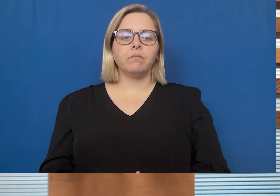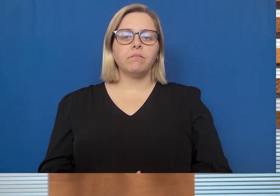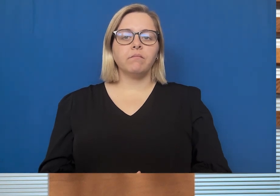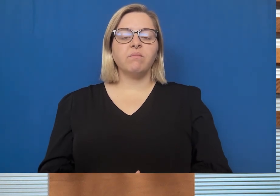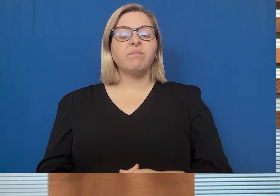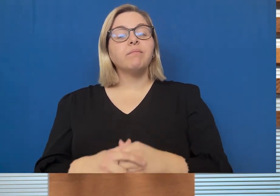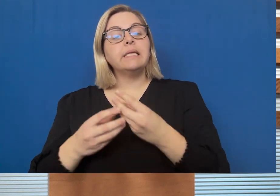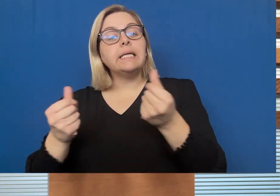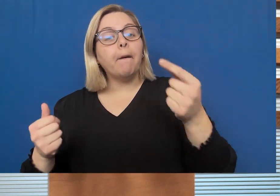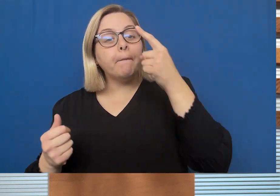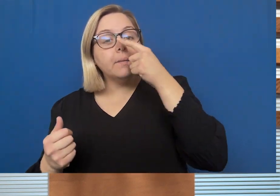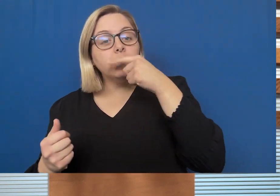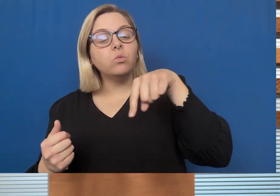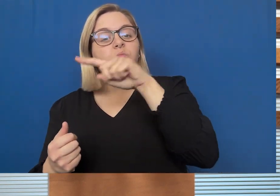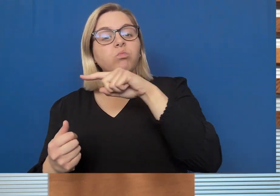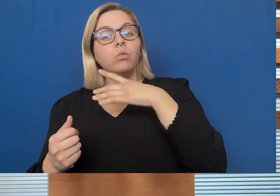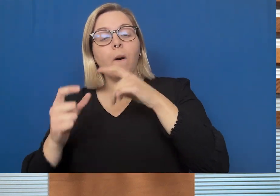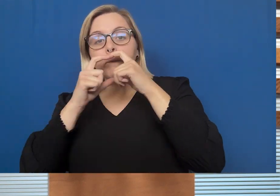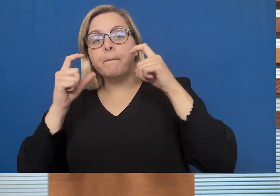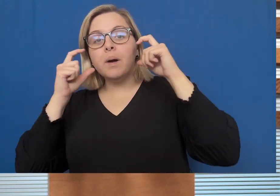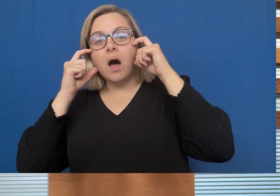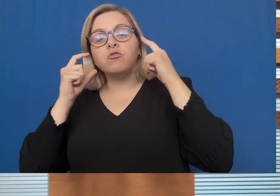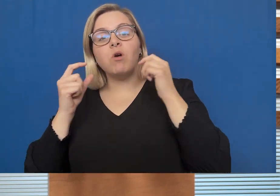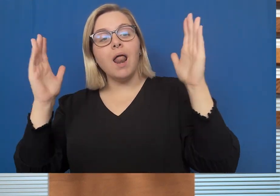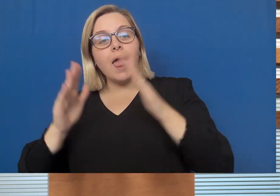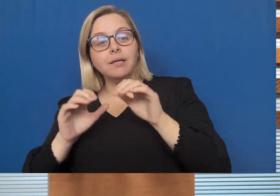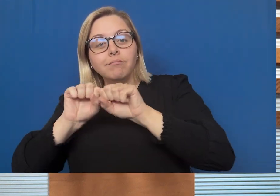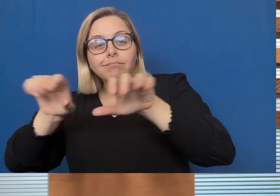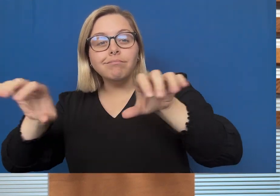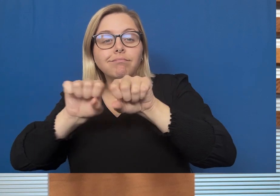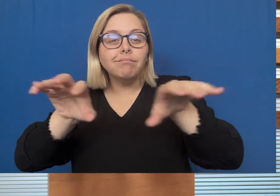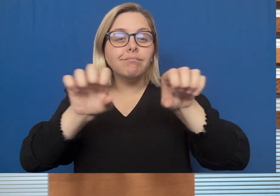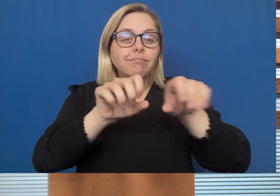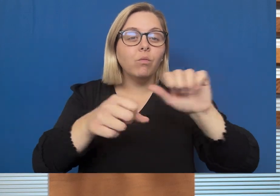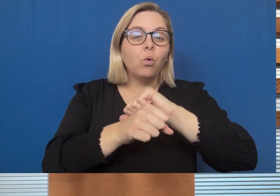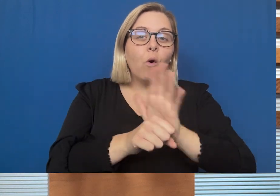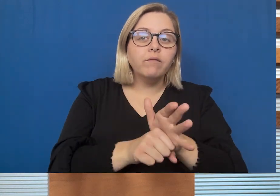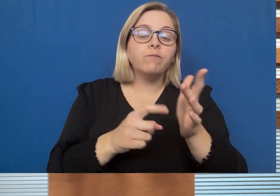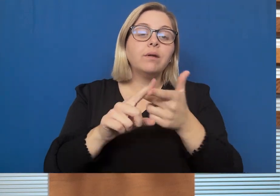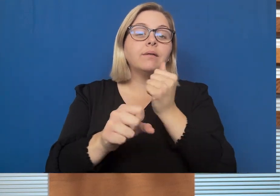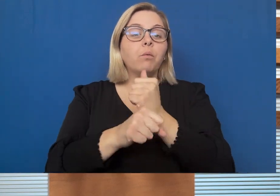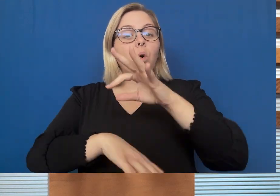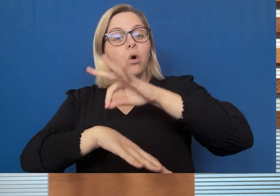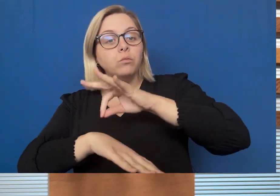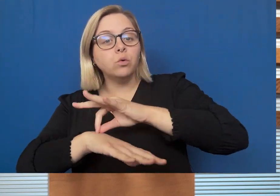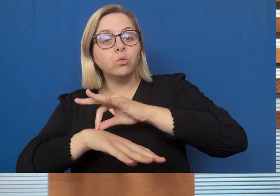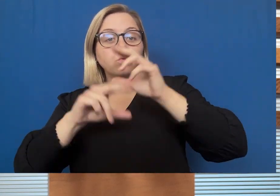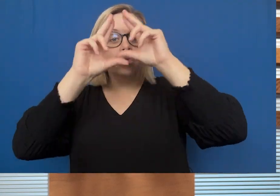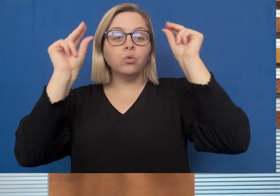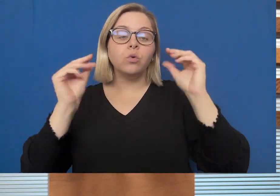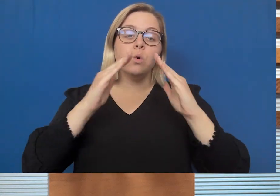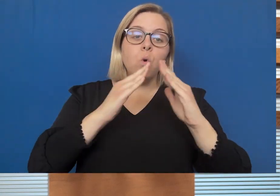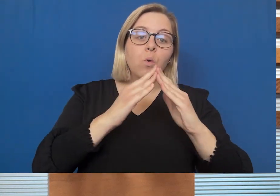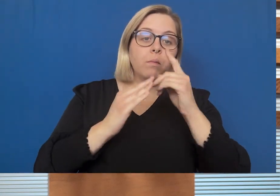mask to help slow the spread of COVID-19 in vulnerable communities such as hospitals, aged care homes and those living with a